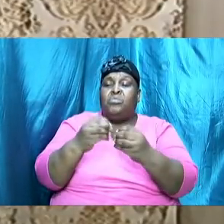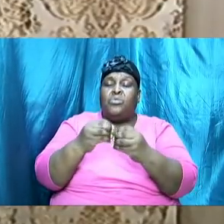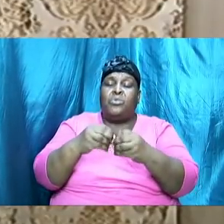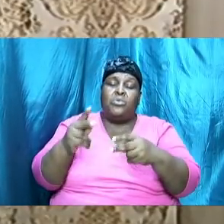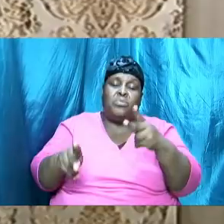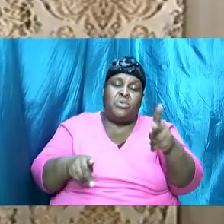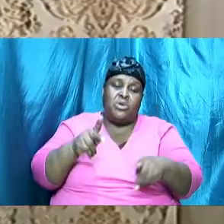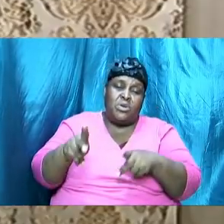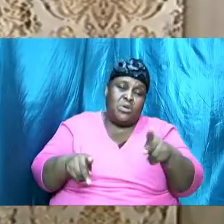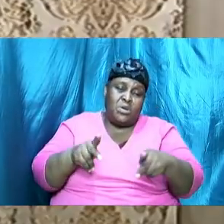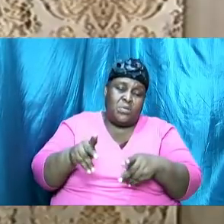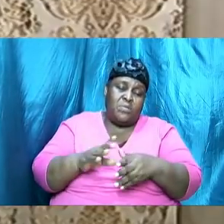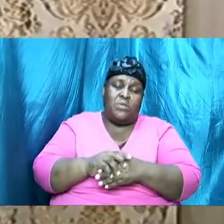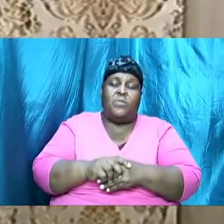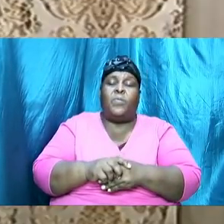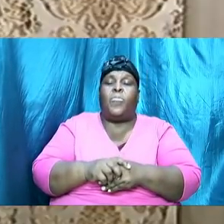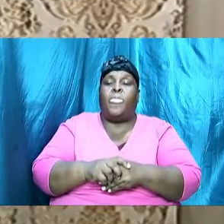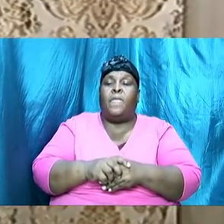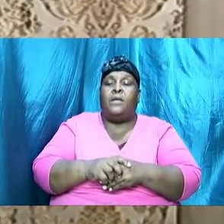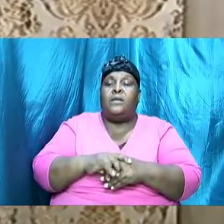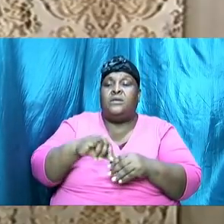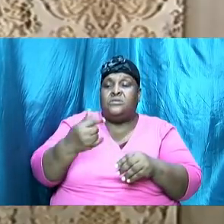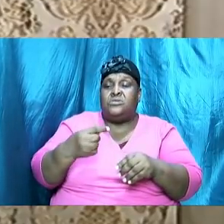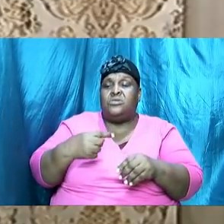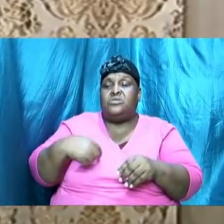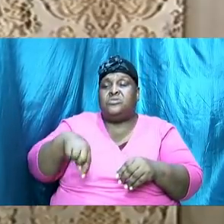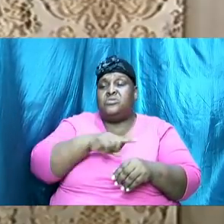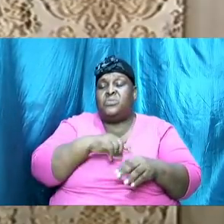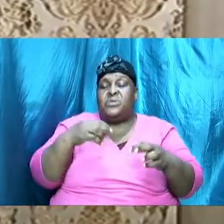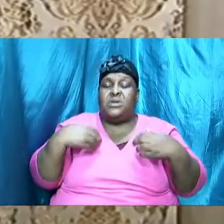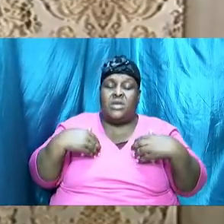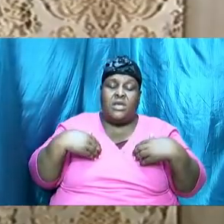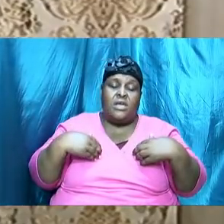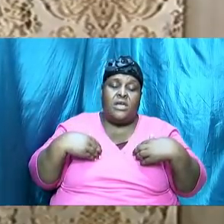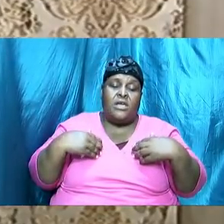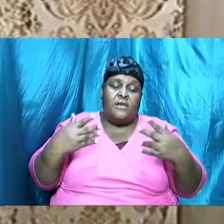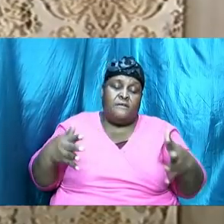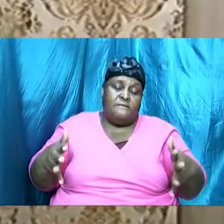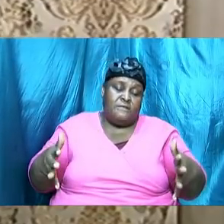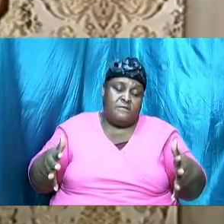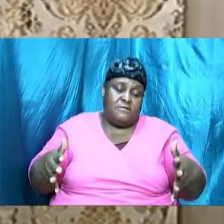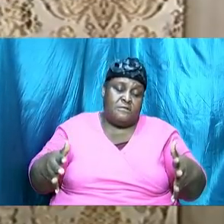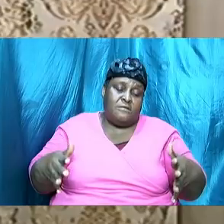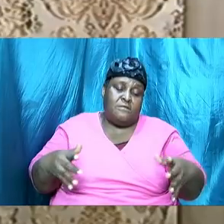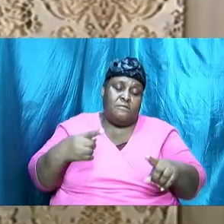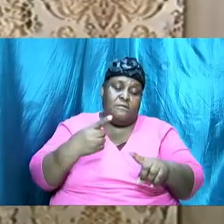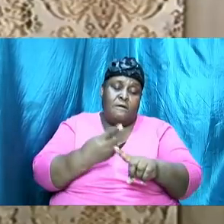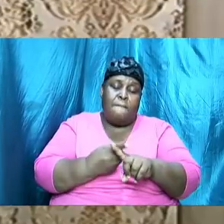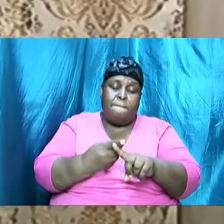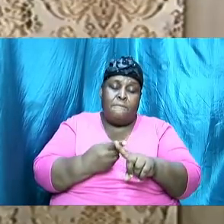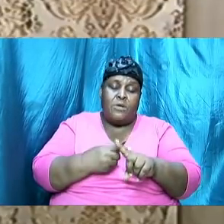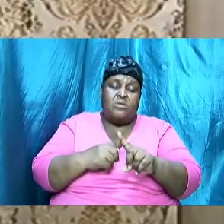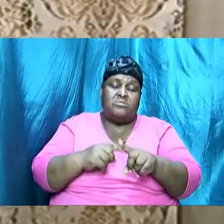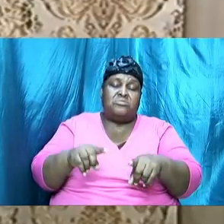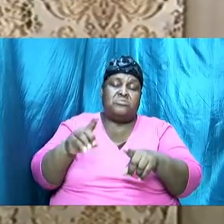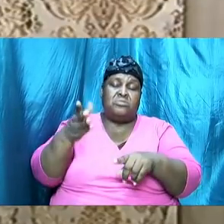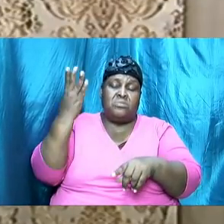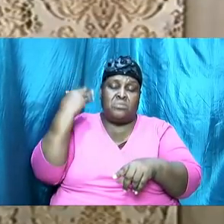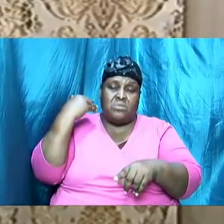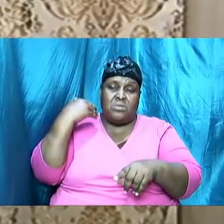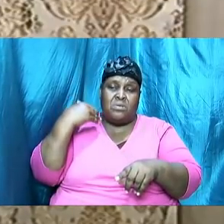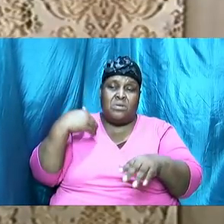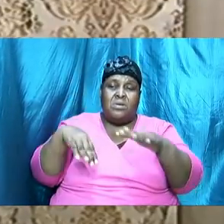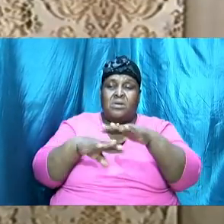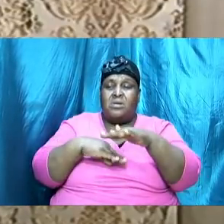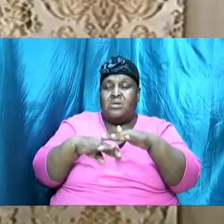be affected. So just as we had done months ago when we were under this